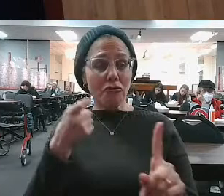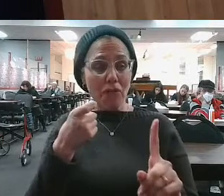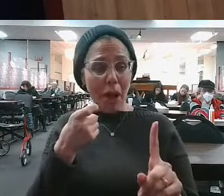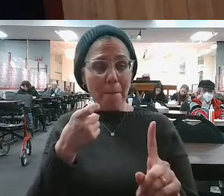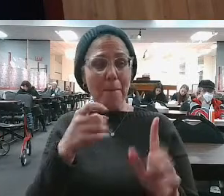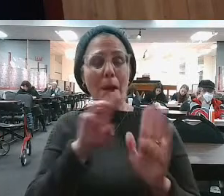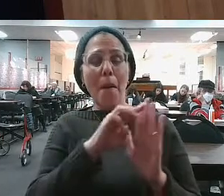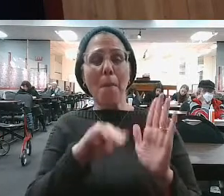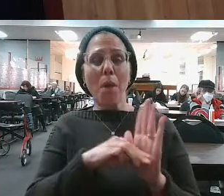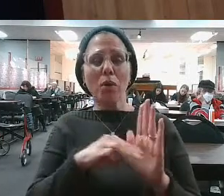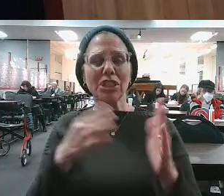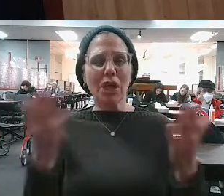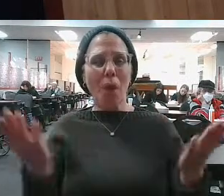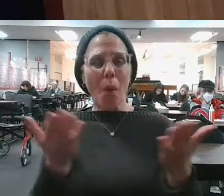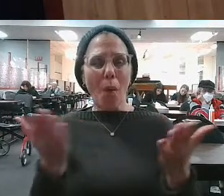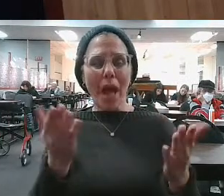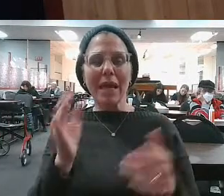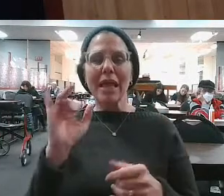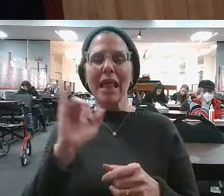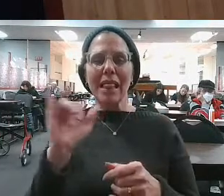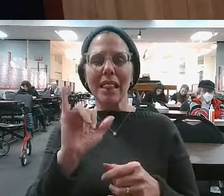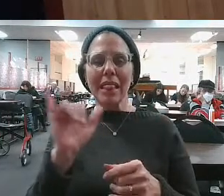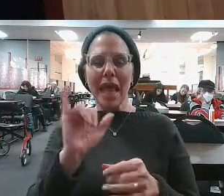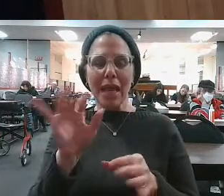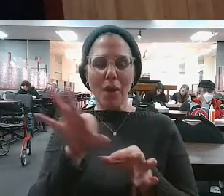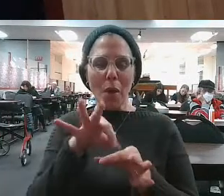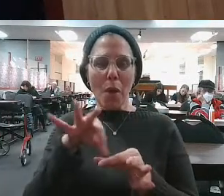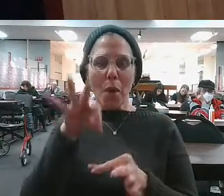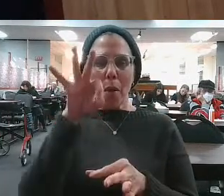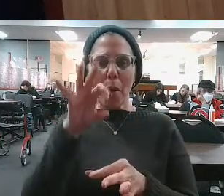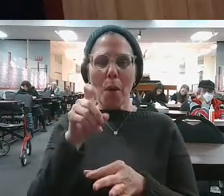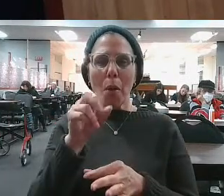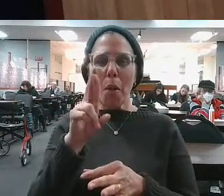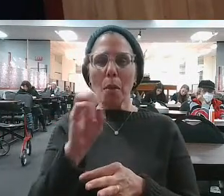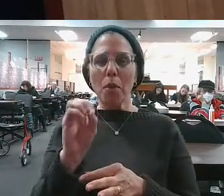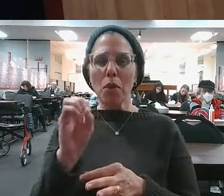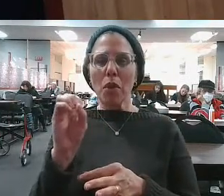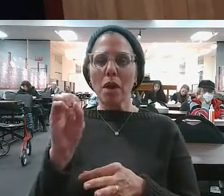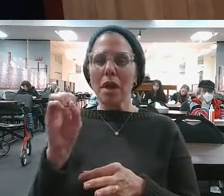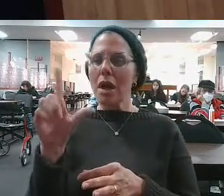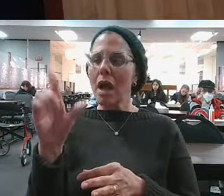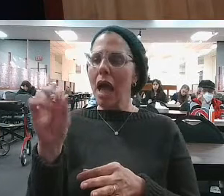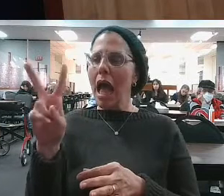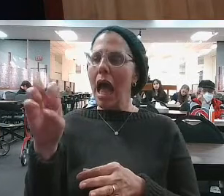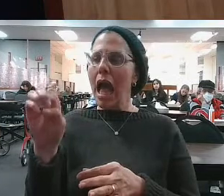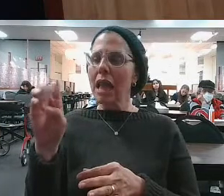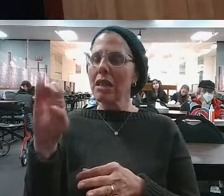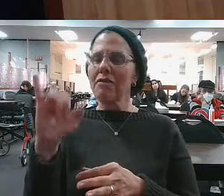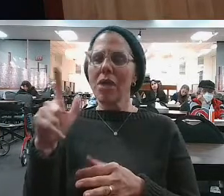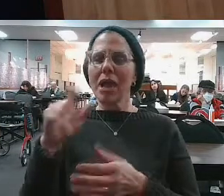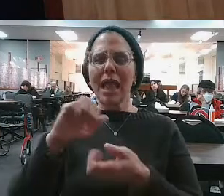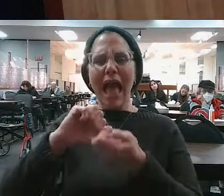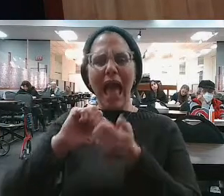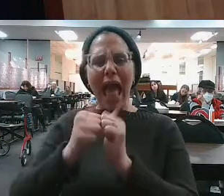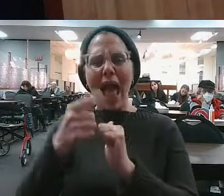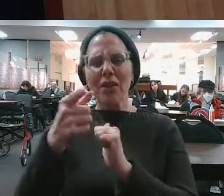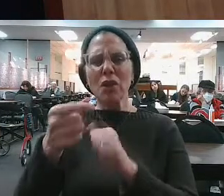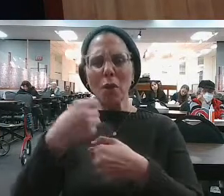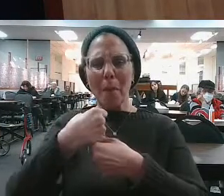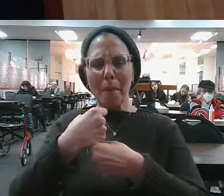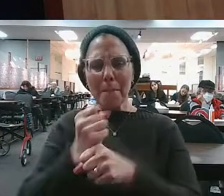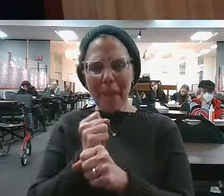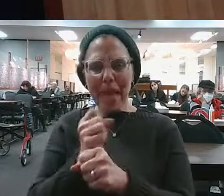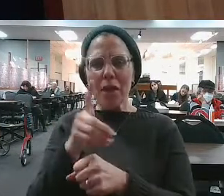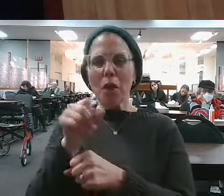zach. What they can learn from you is pure olive oil. How do you go ahead and make pure olive oil?